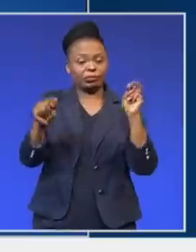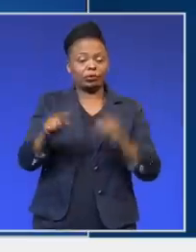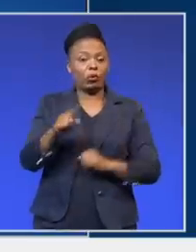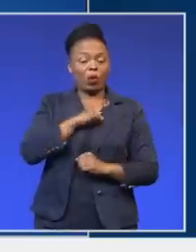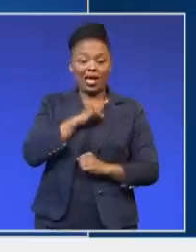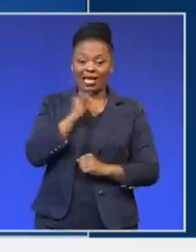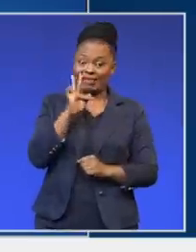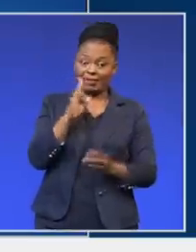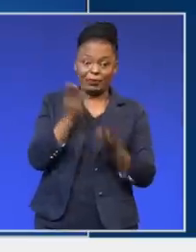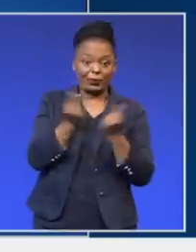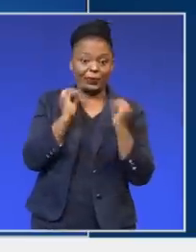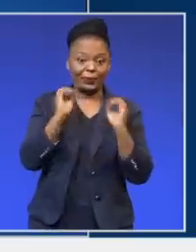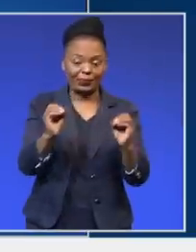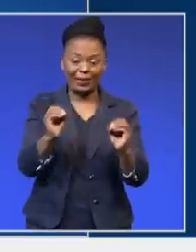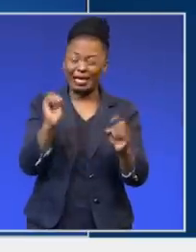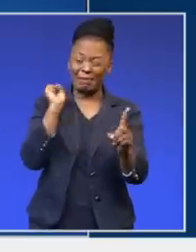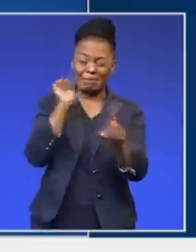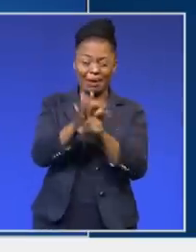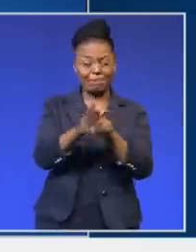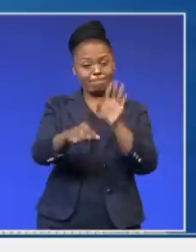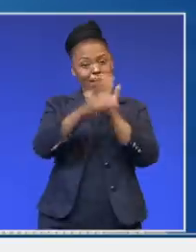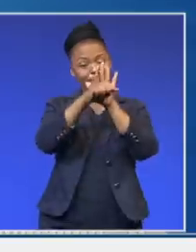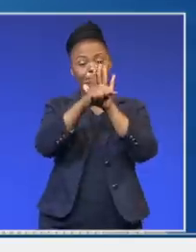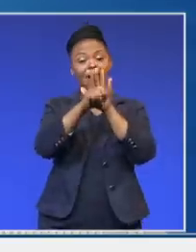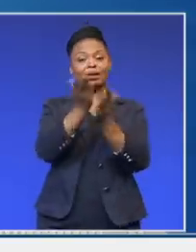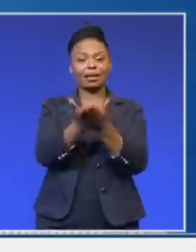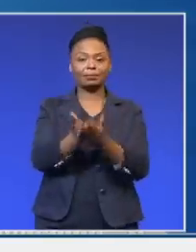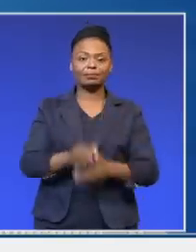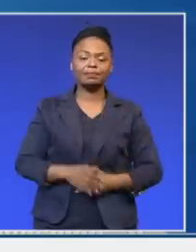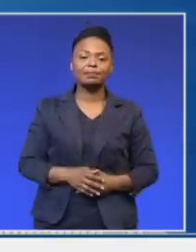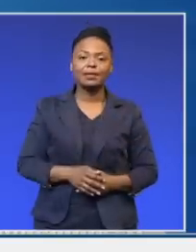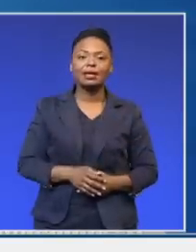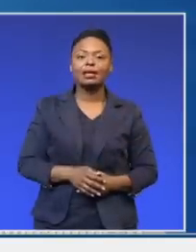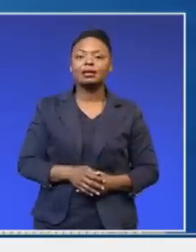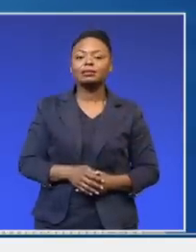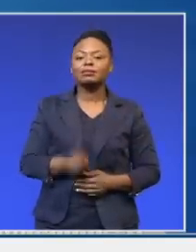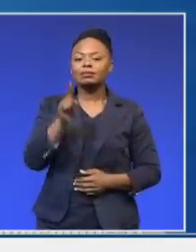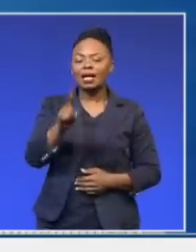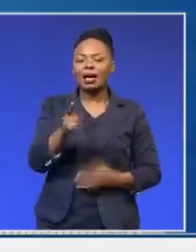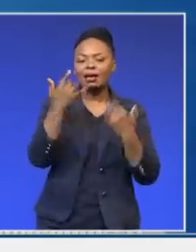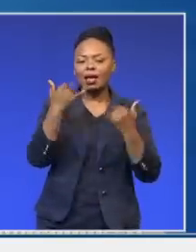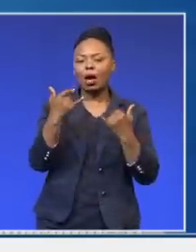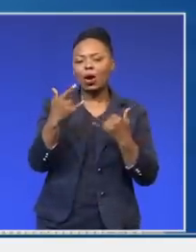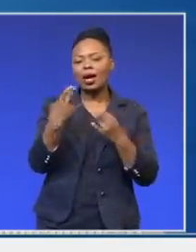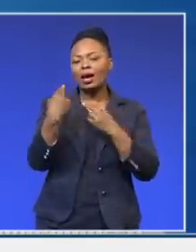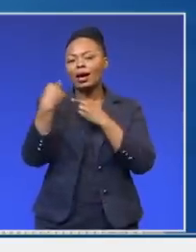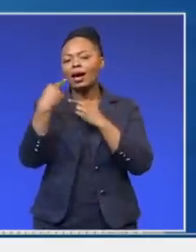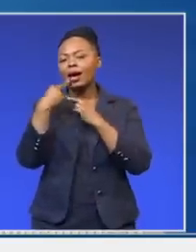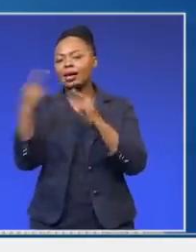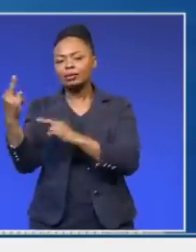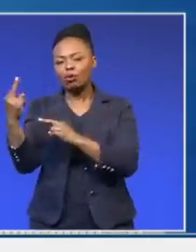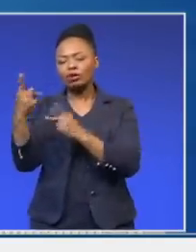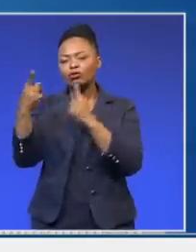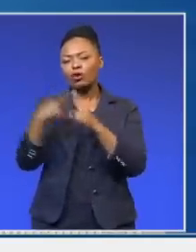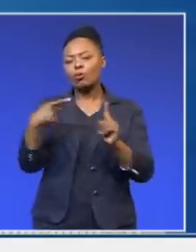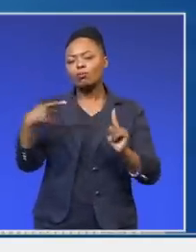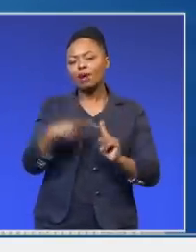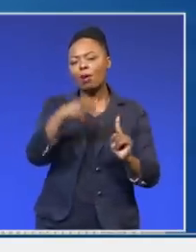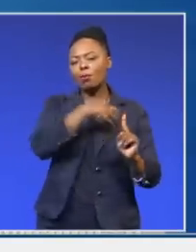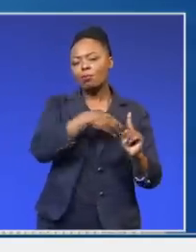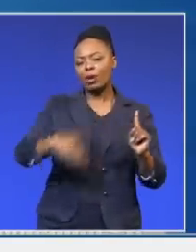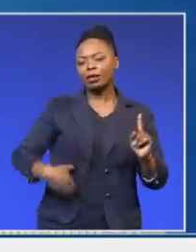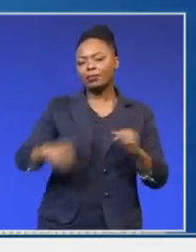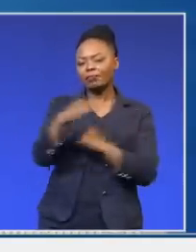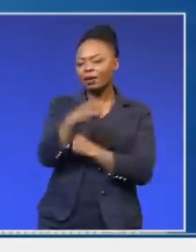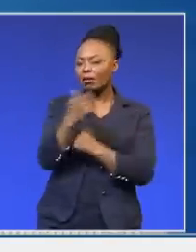catastrophic consequences for us. What do you make with us about the response from the presidency? It says that, of course,